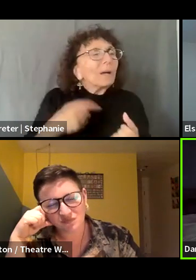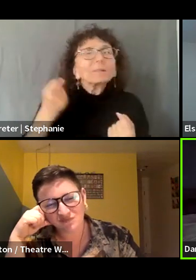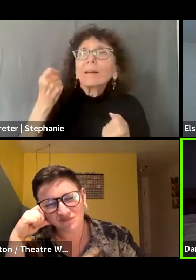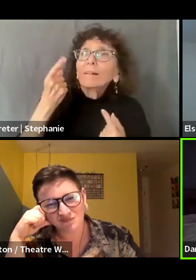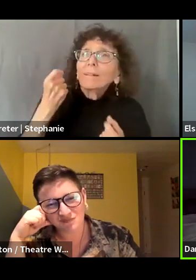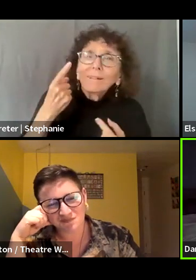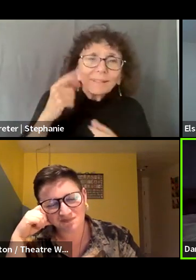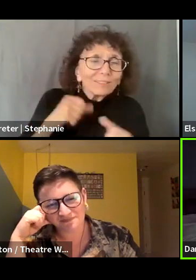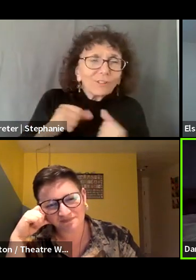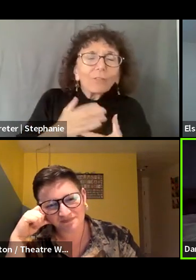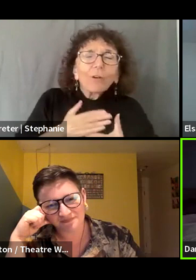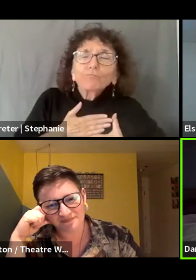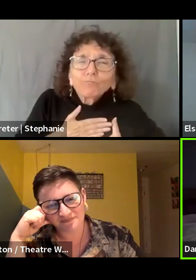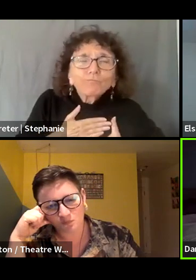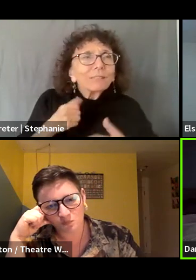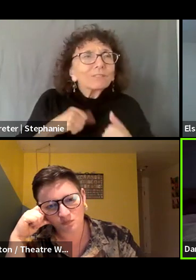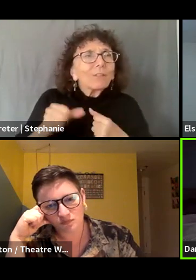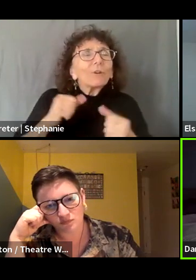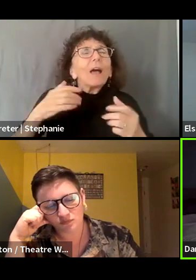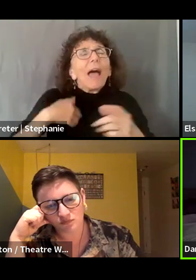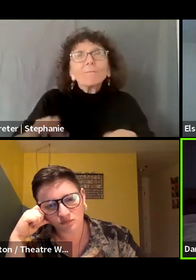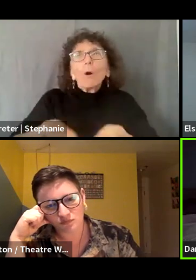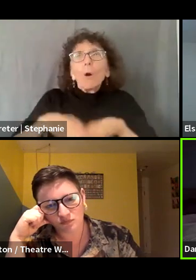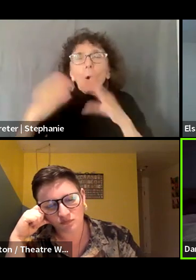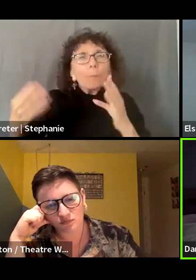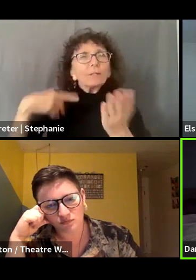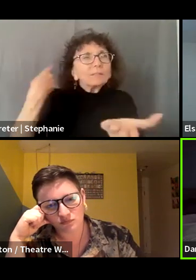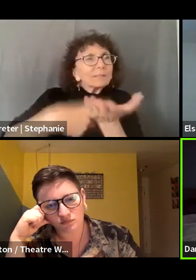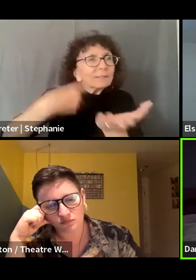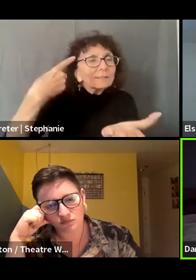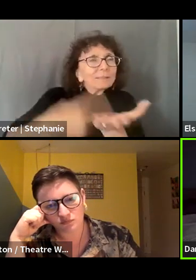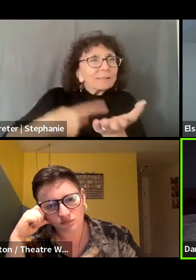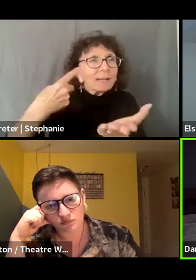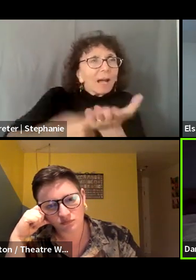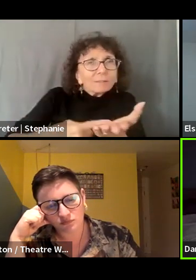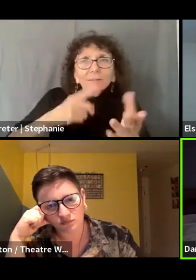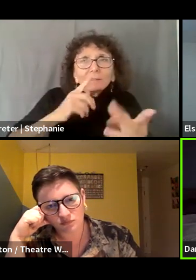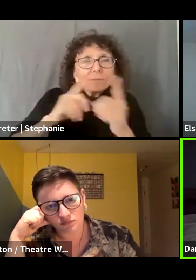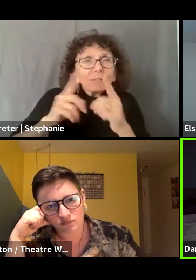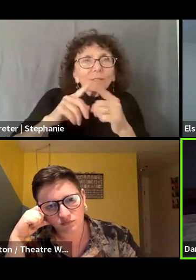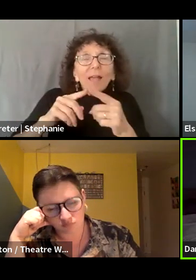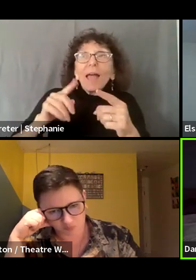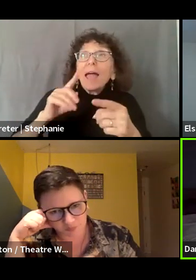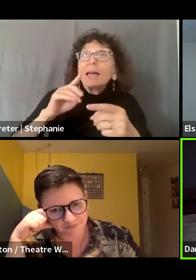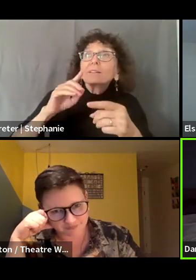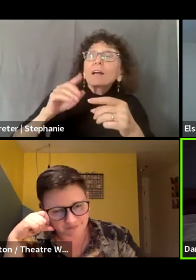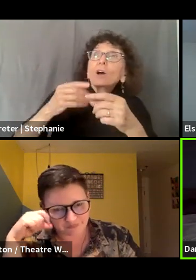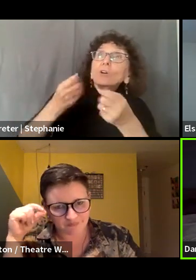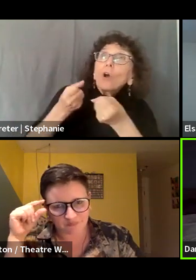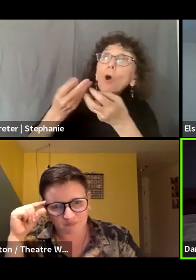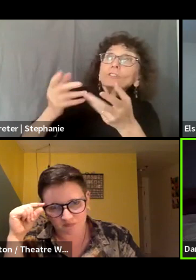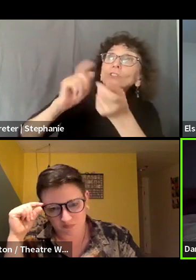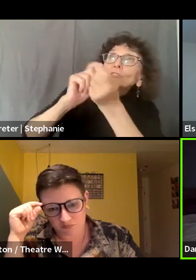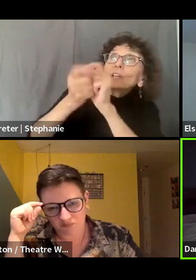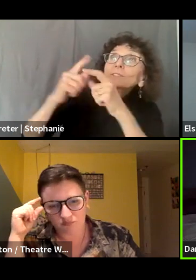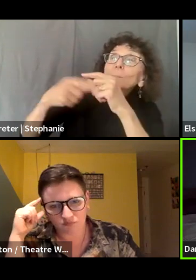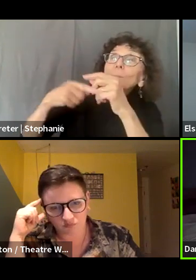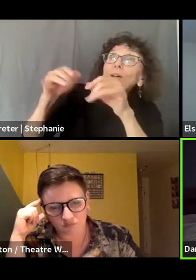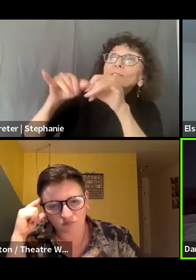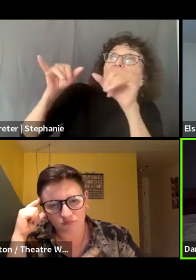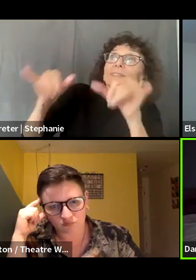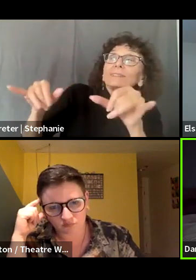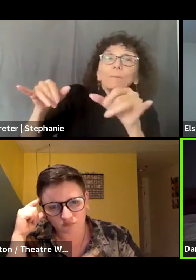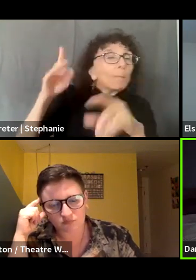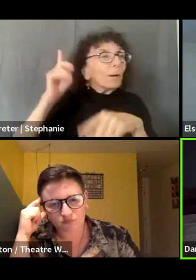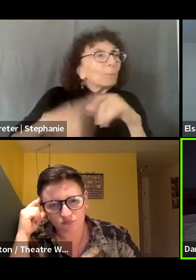one another, engage in meaningful conversations and systems change around that power. Right. But like, we got to see each other as allies